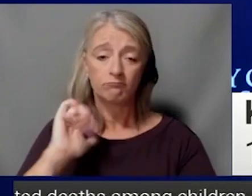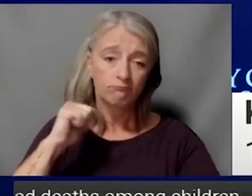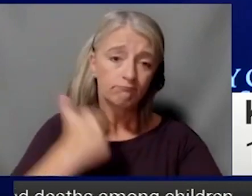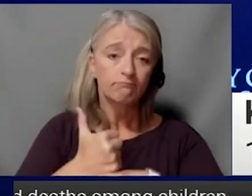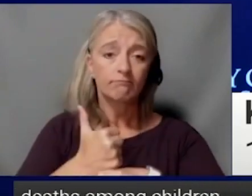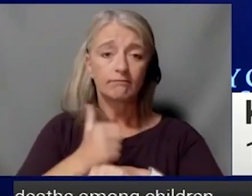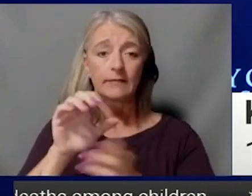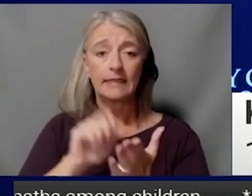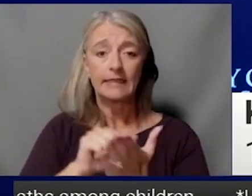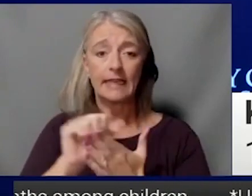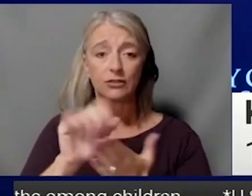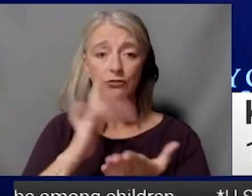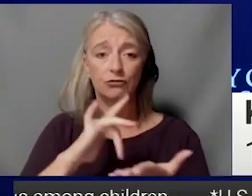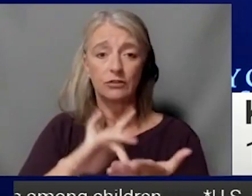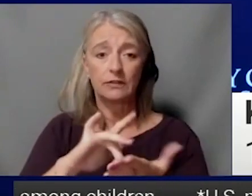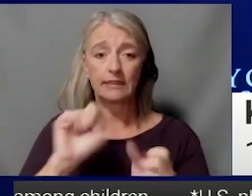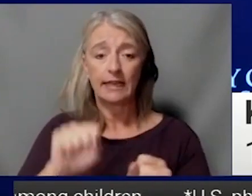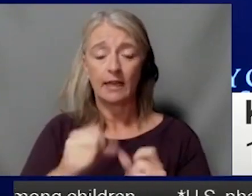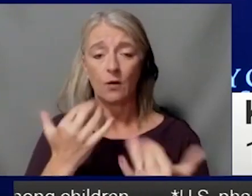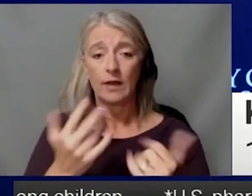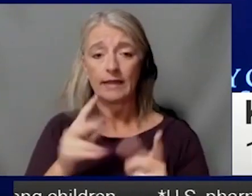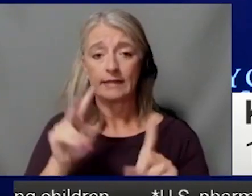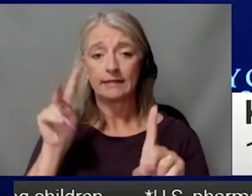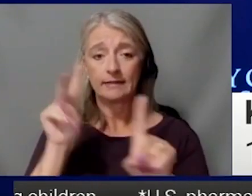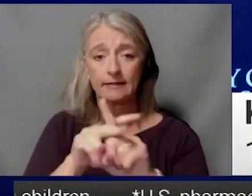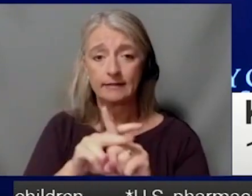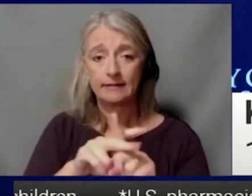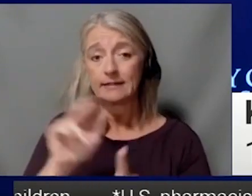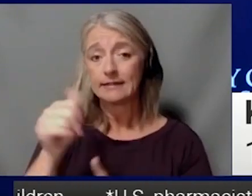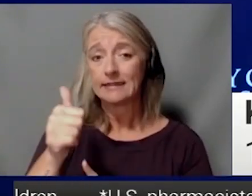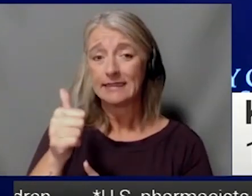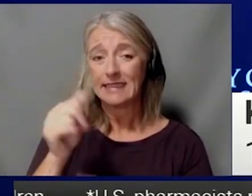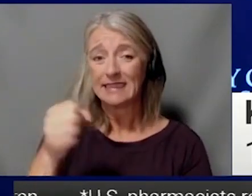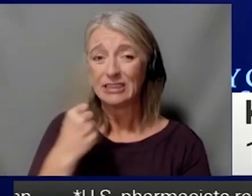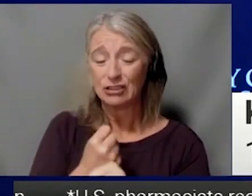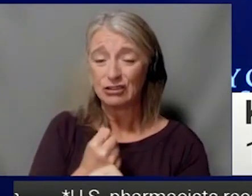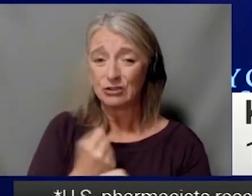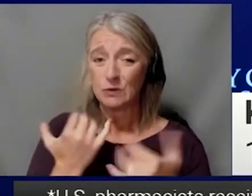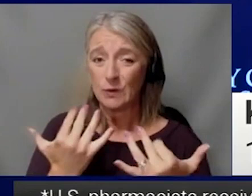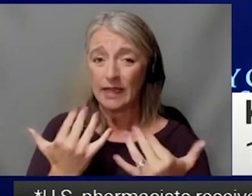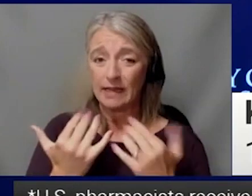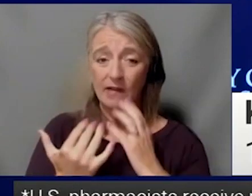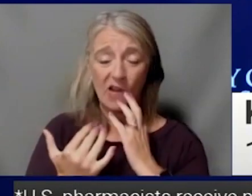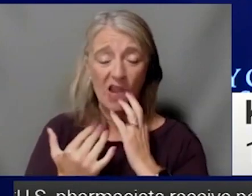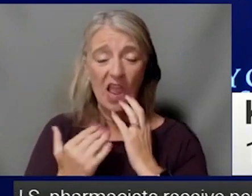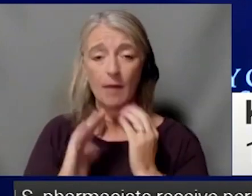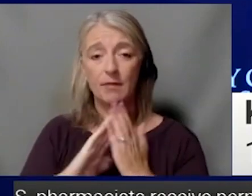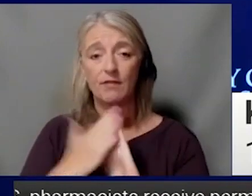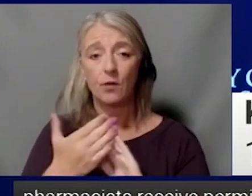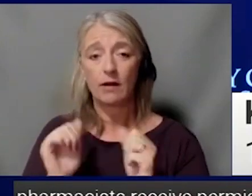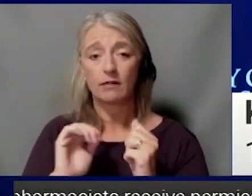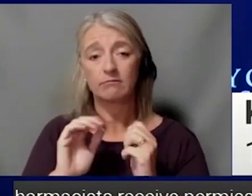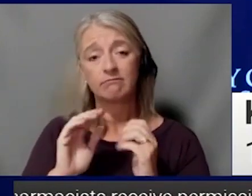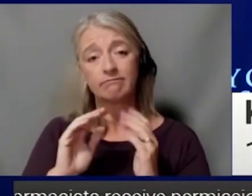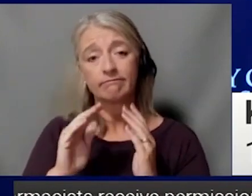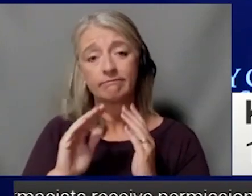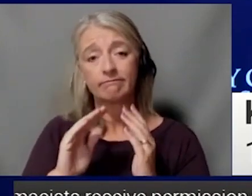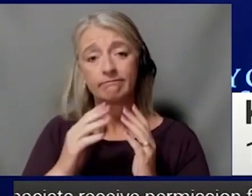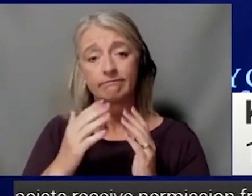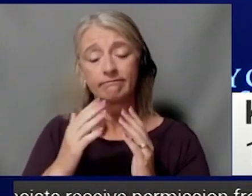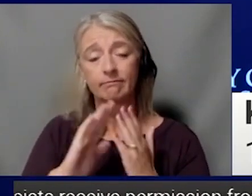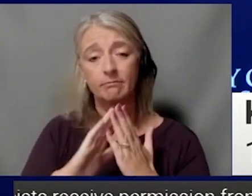can apply to become comprehensive. Wow. And so, you know, I think the NCI wants to make sure that